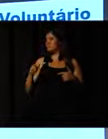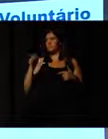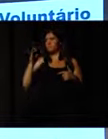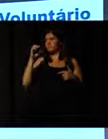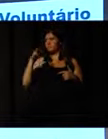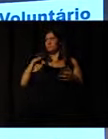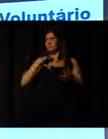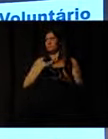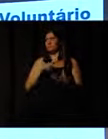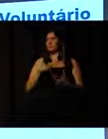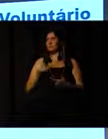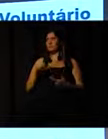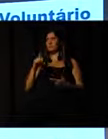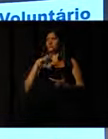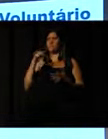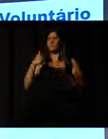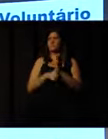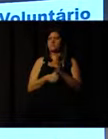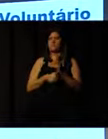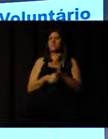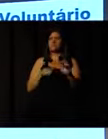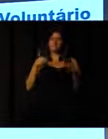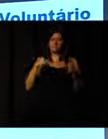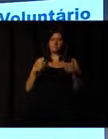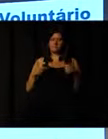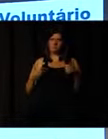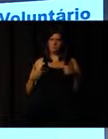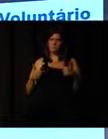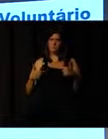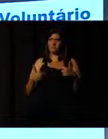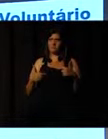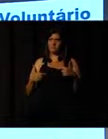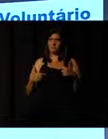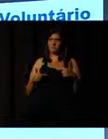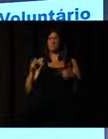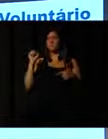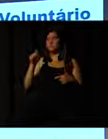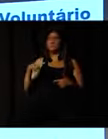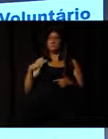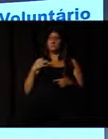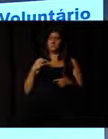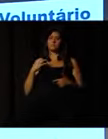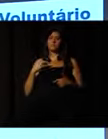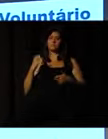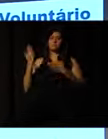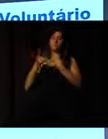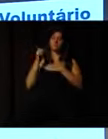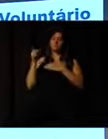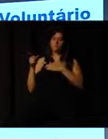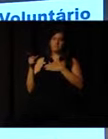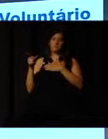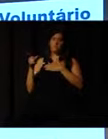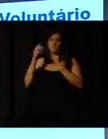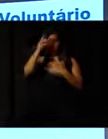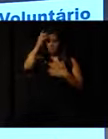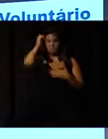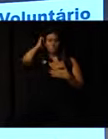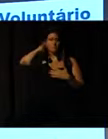the worldwide YMCA has a service club which are volunteers